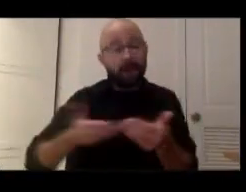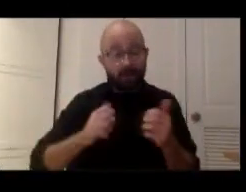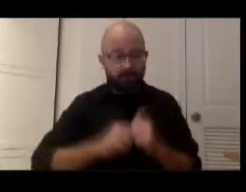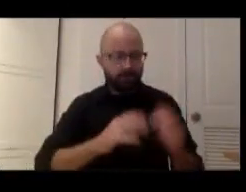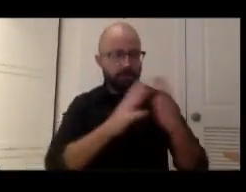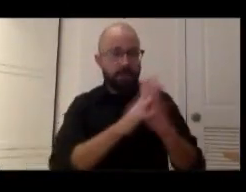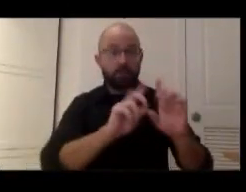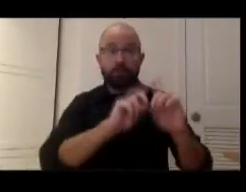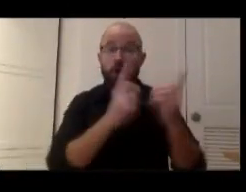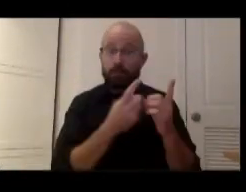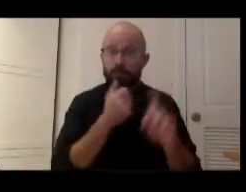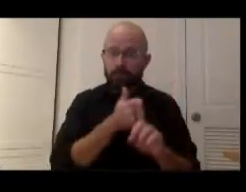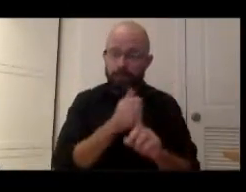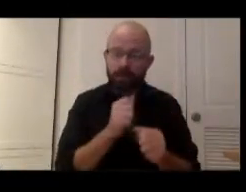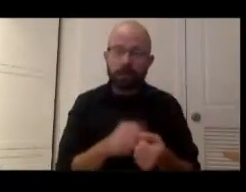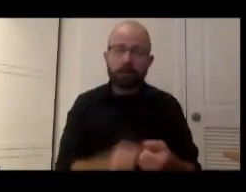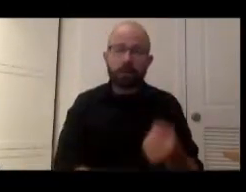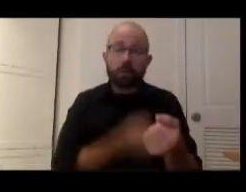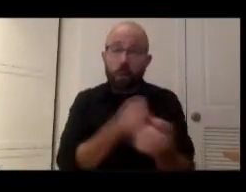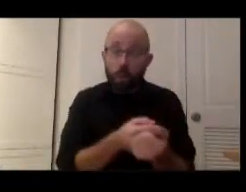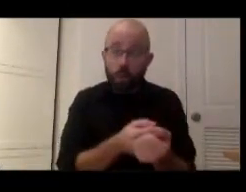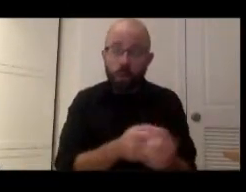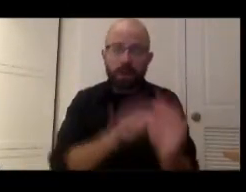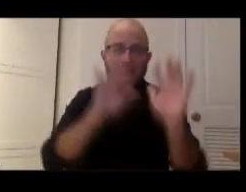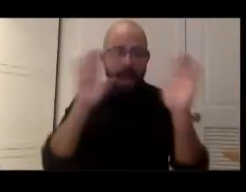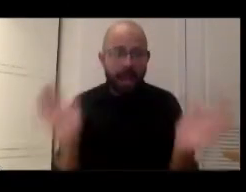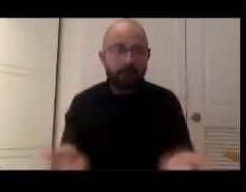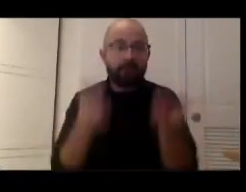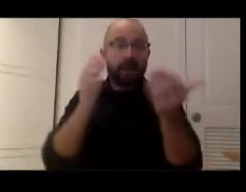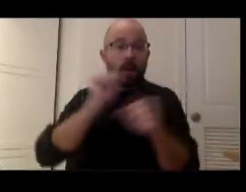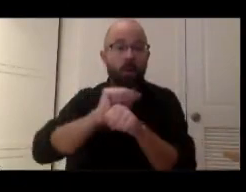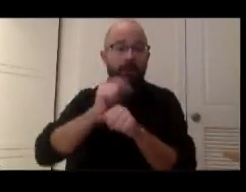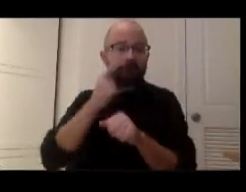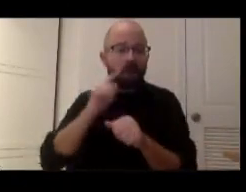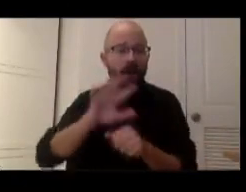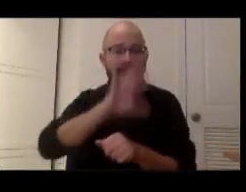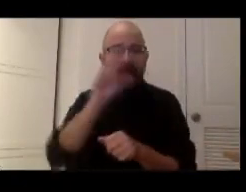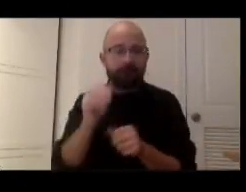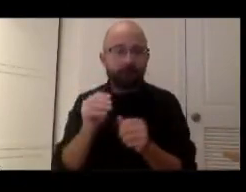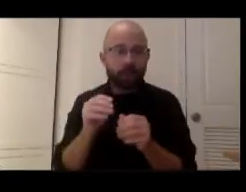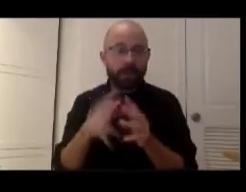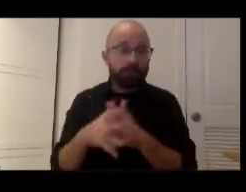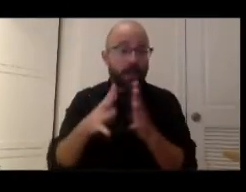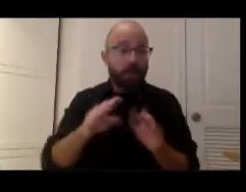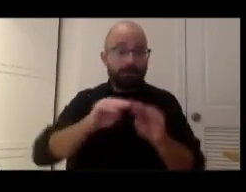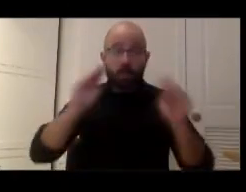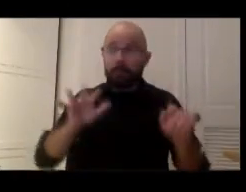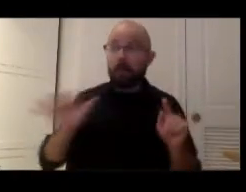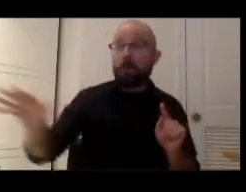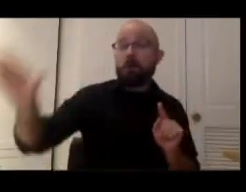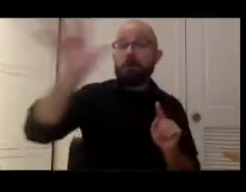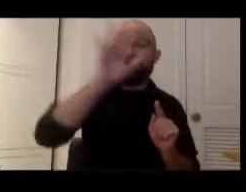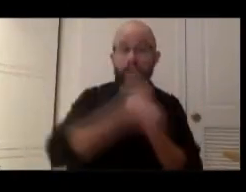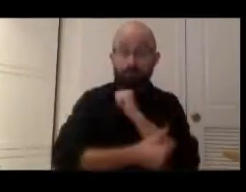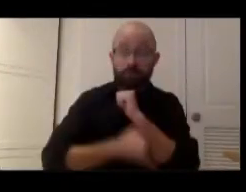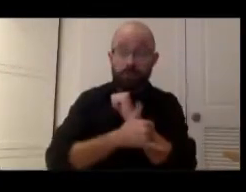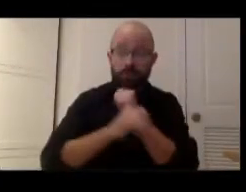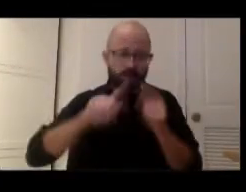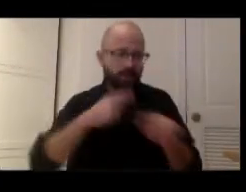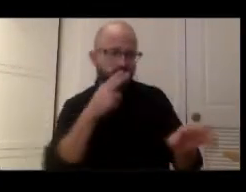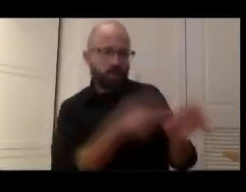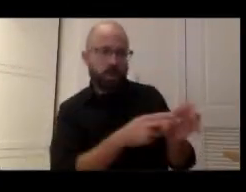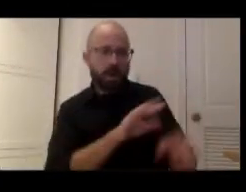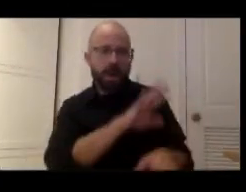support and and amplify the work of African-American museums around the country when I joined the African-American